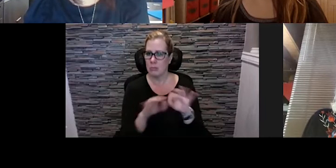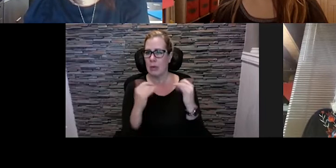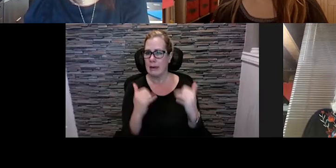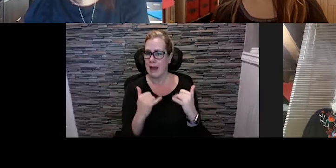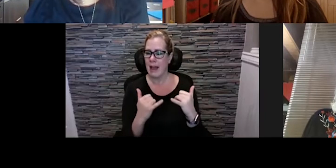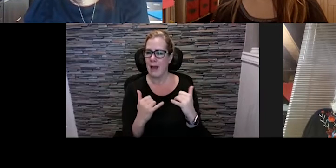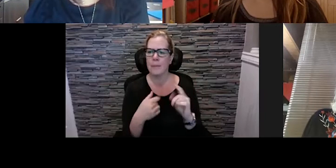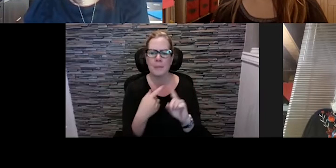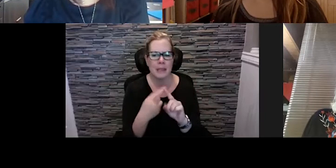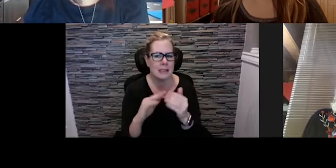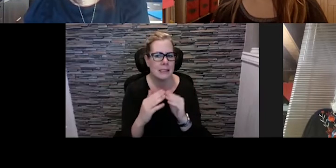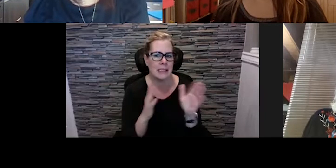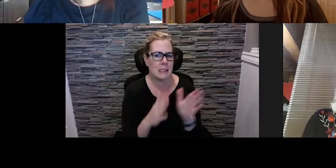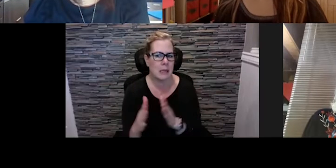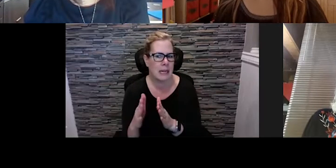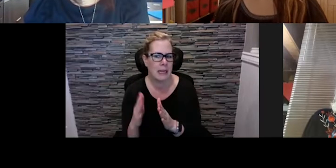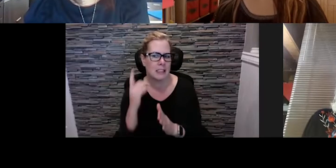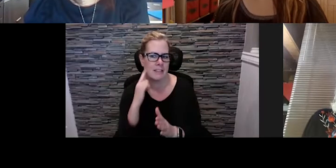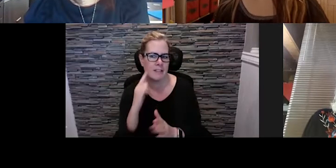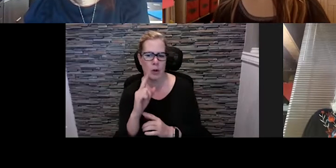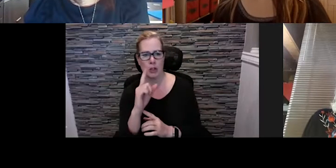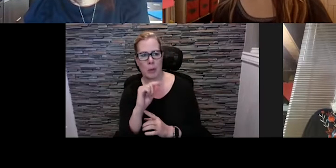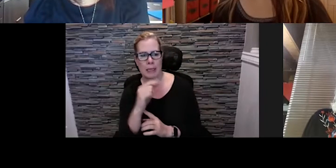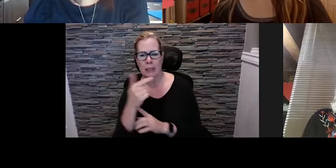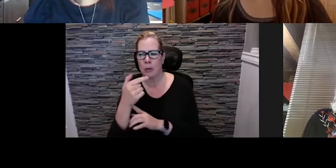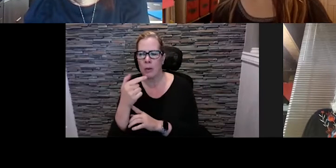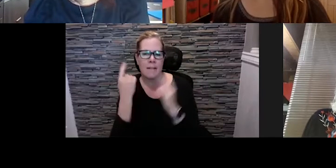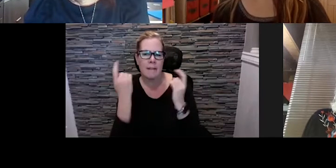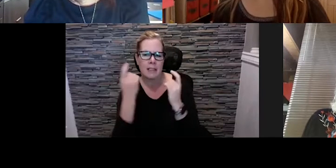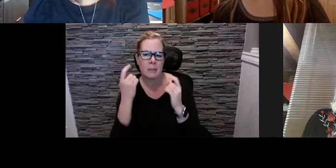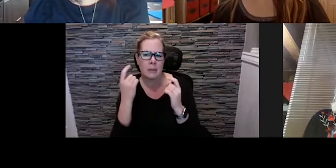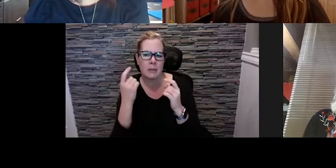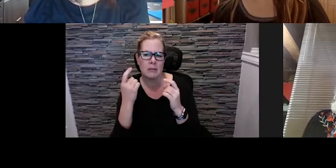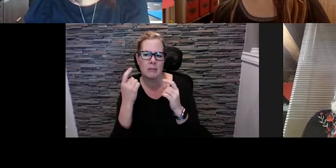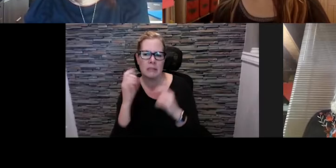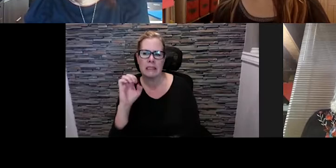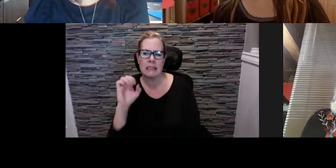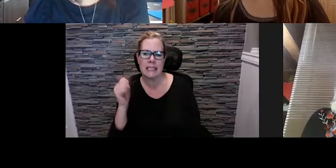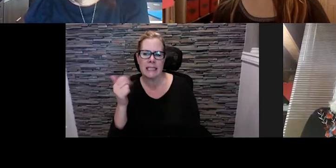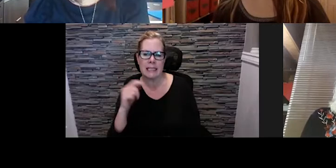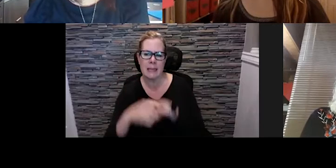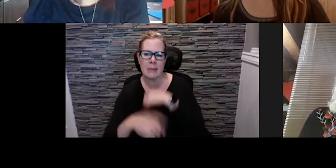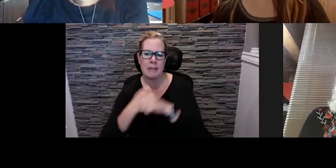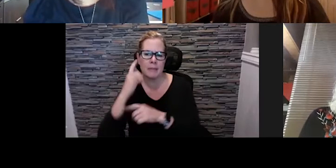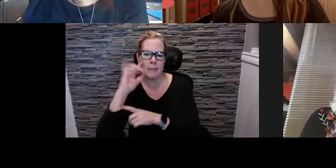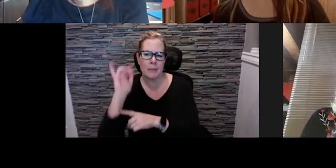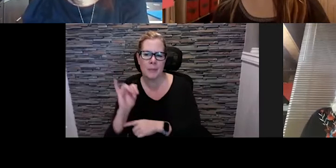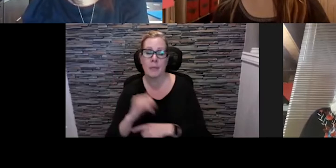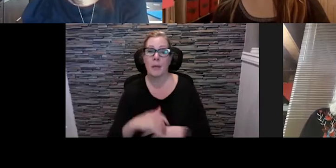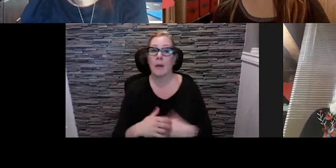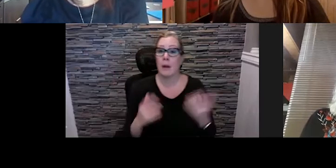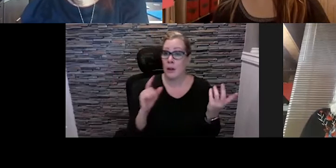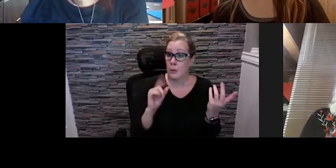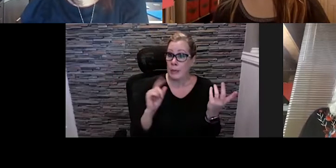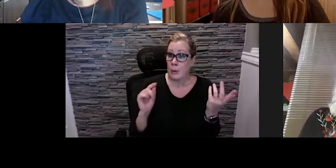the city's plans for what the 2021 festival season could look like. Well, we know that 2020 has been